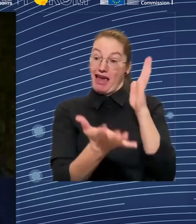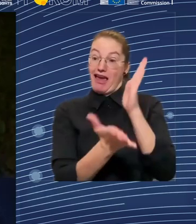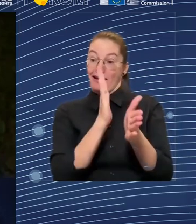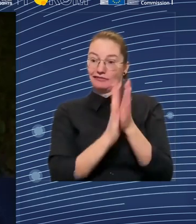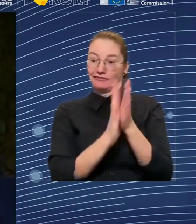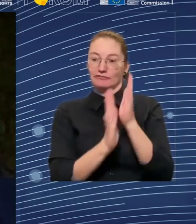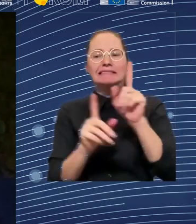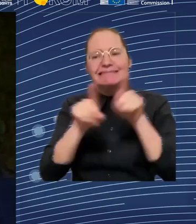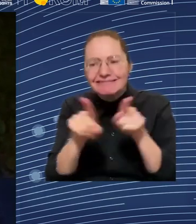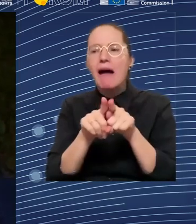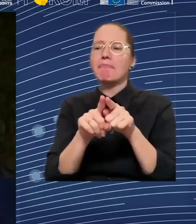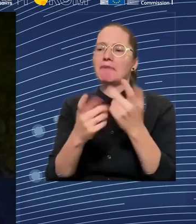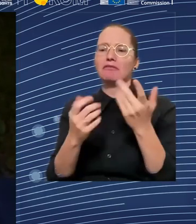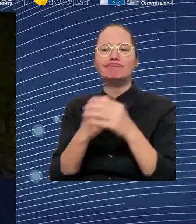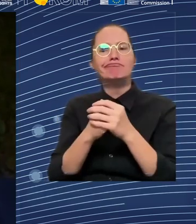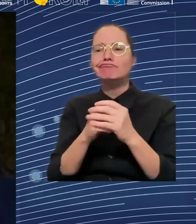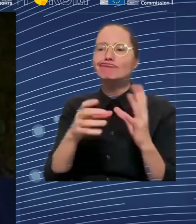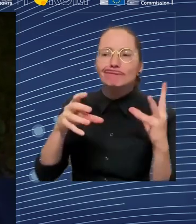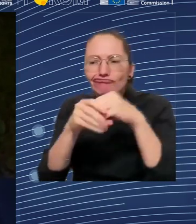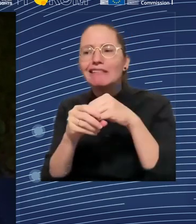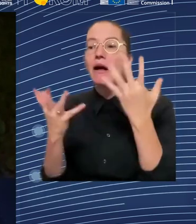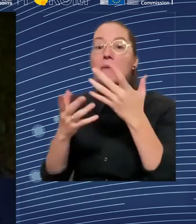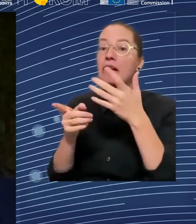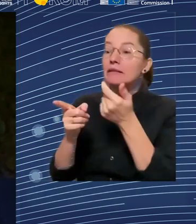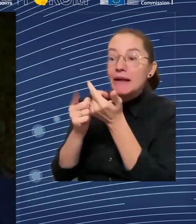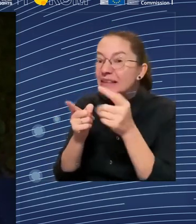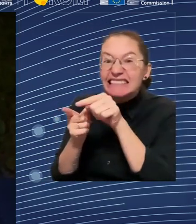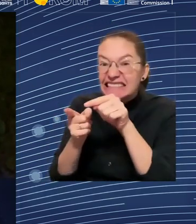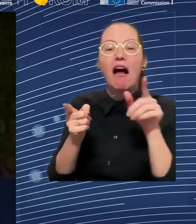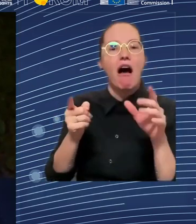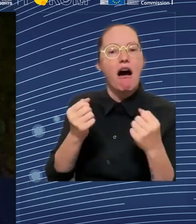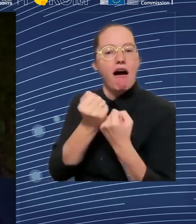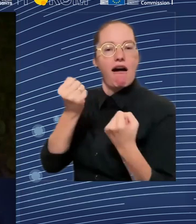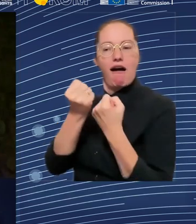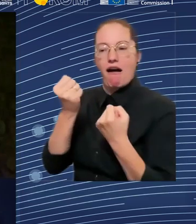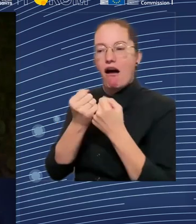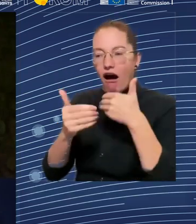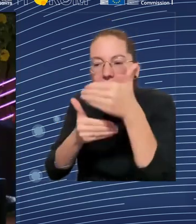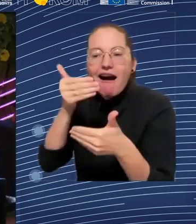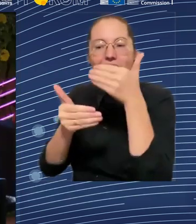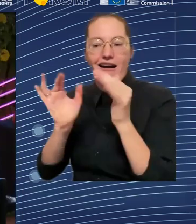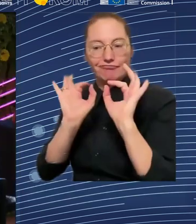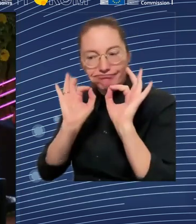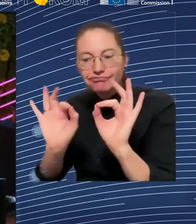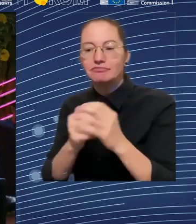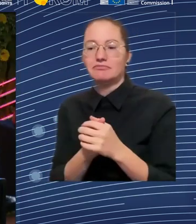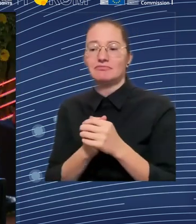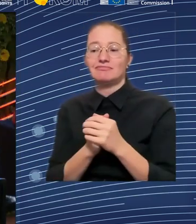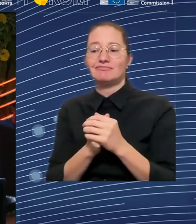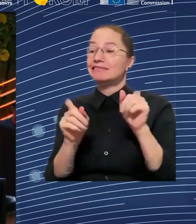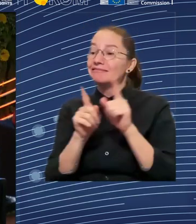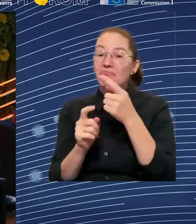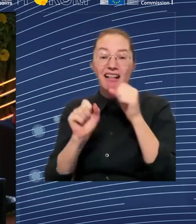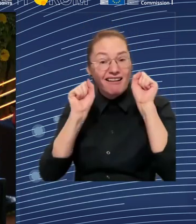must do that. All regions must do that. All the public employment service must really embed on that. And then there is something which is